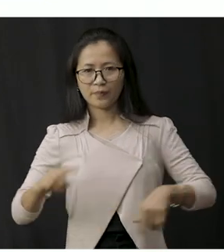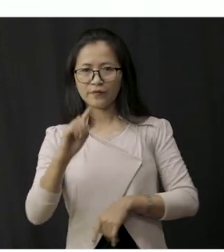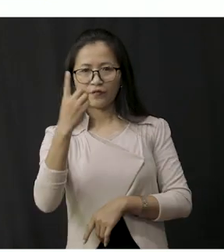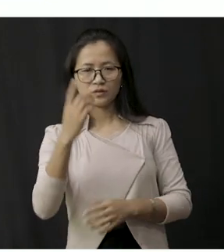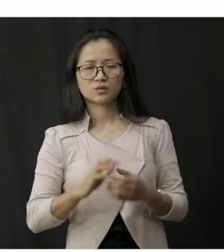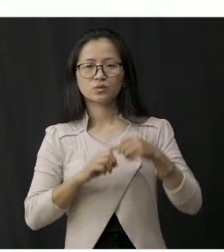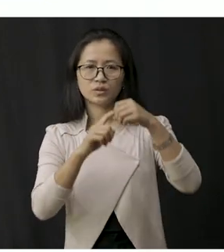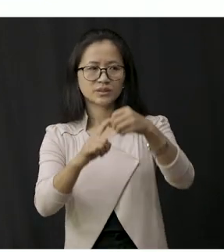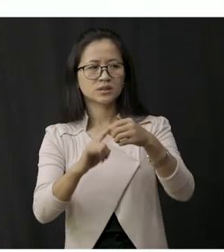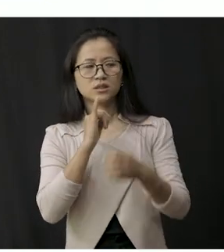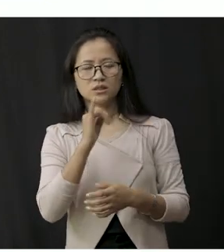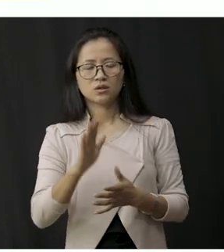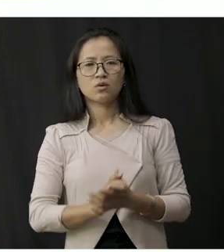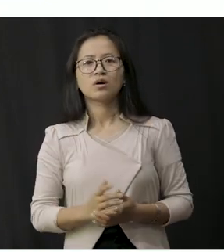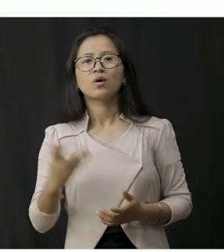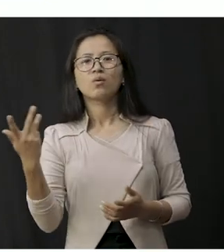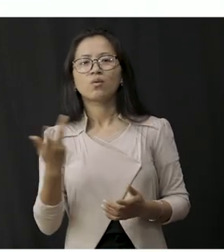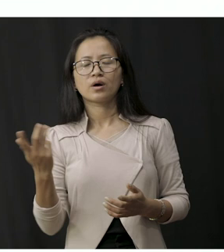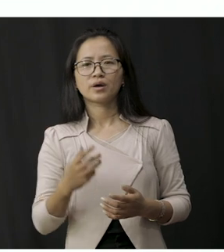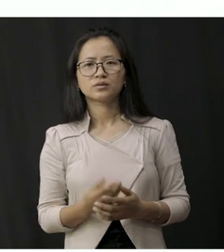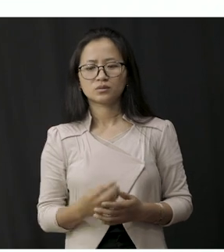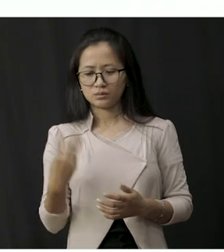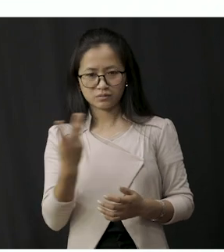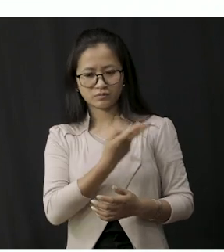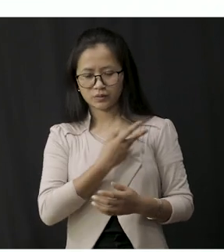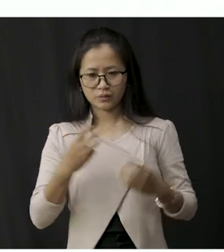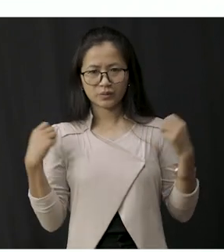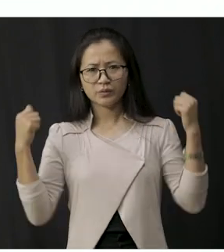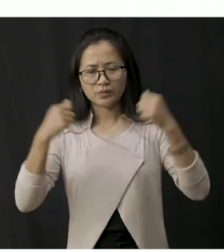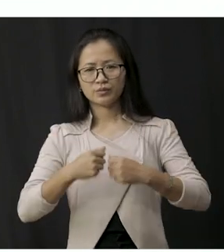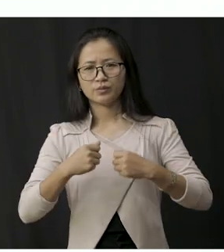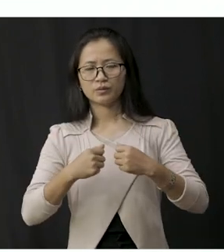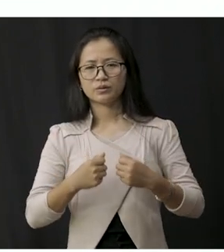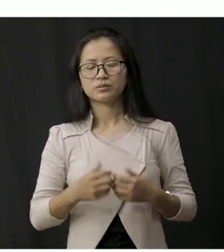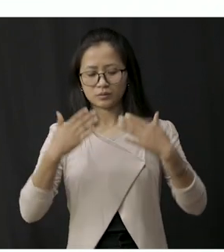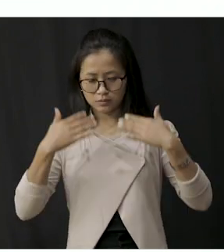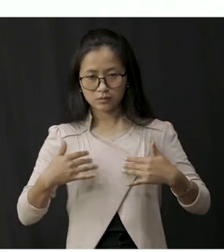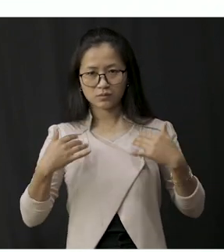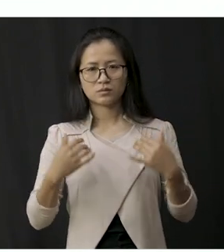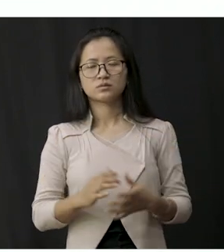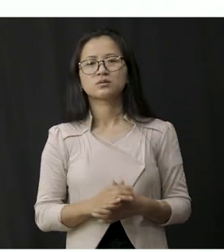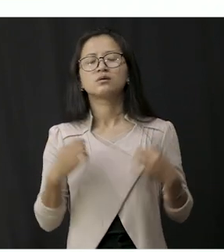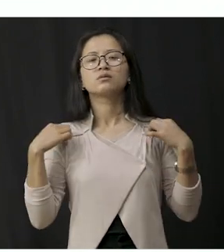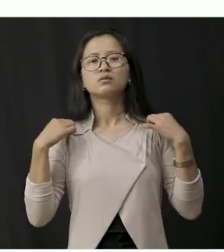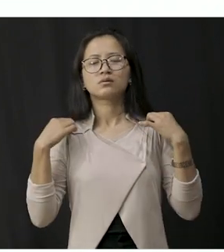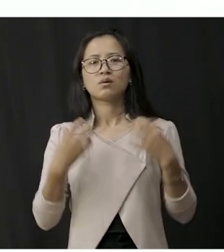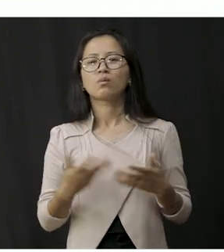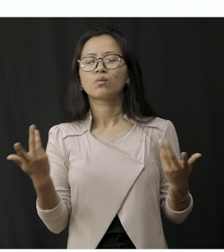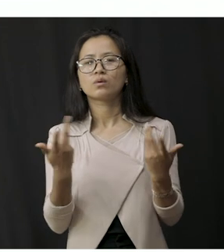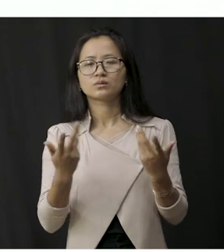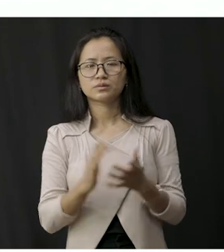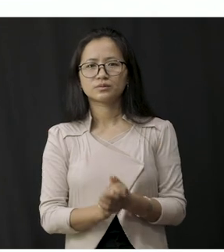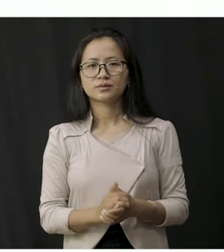first question the first question is why do we wear clothes so students what what would be the